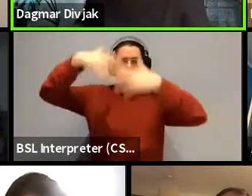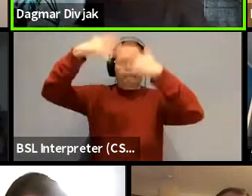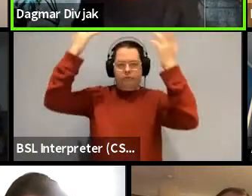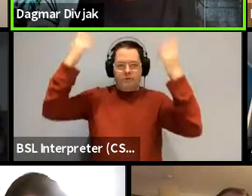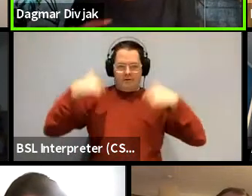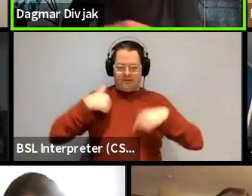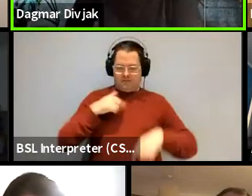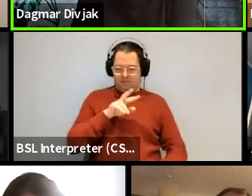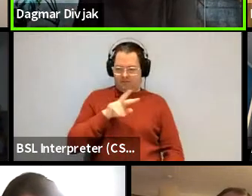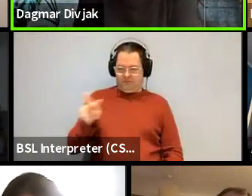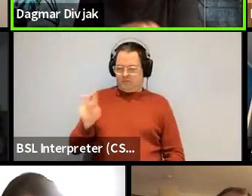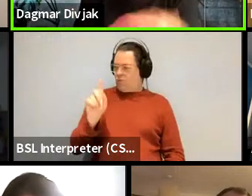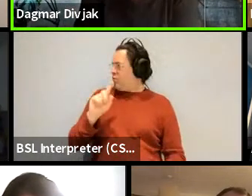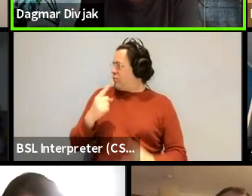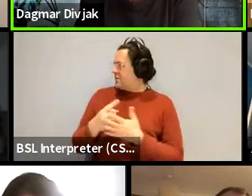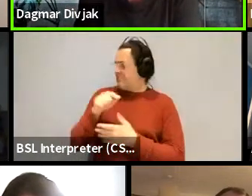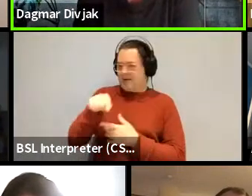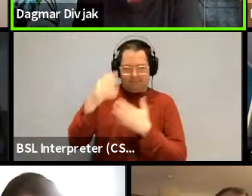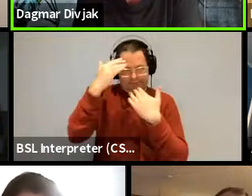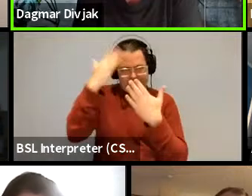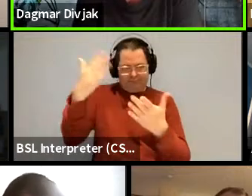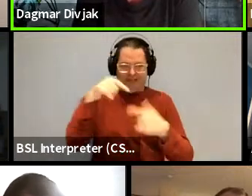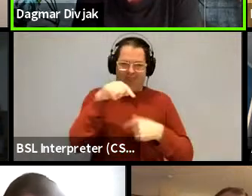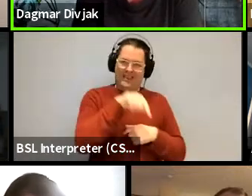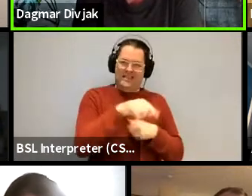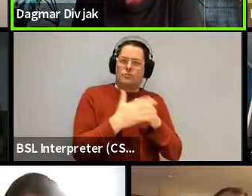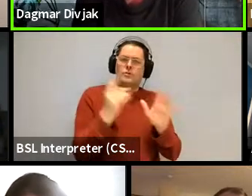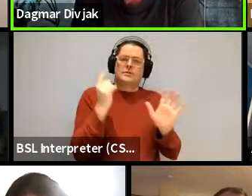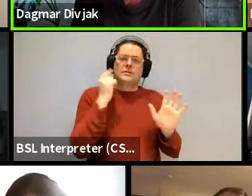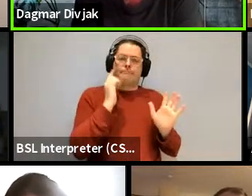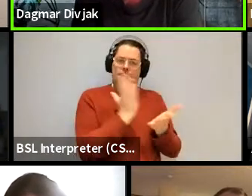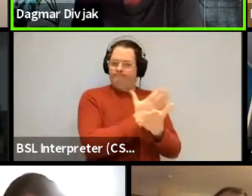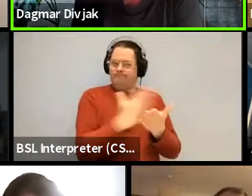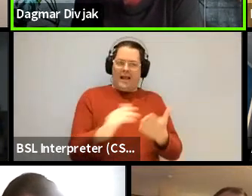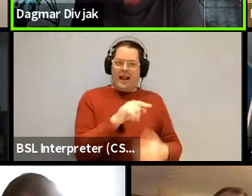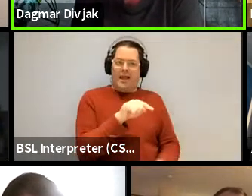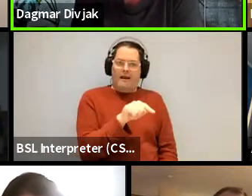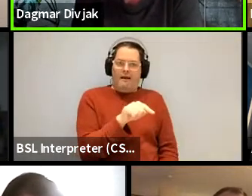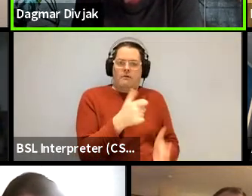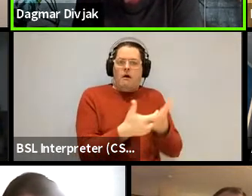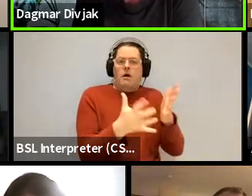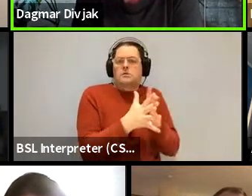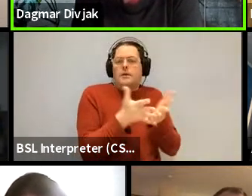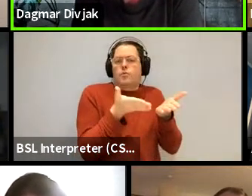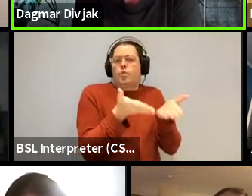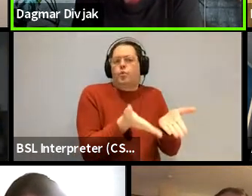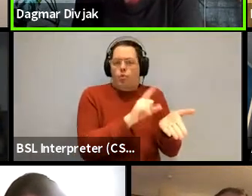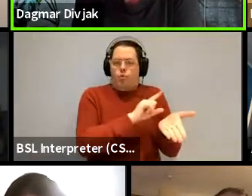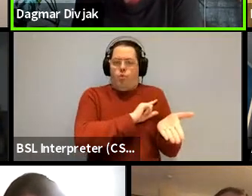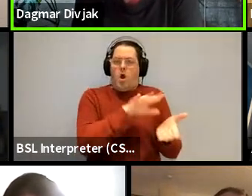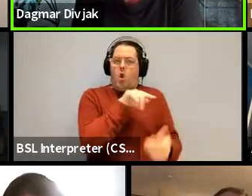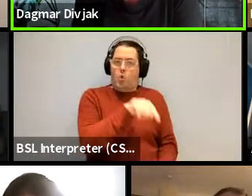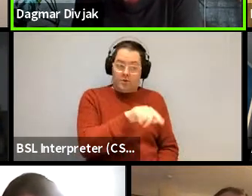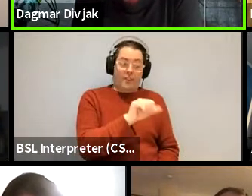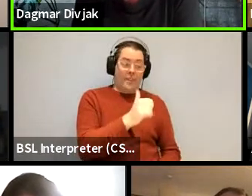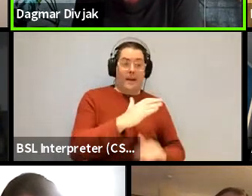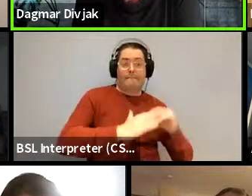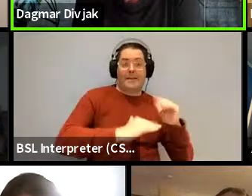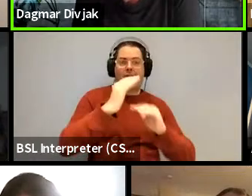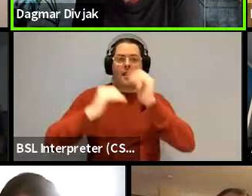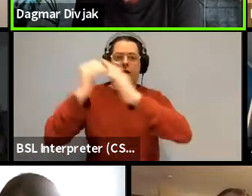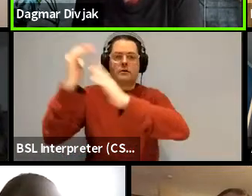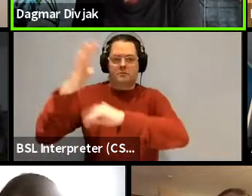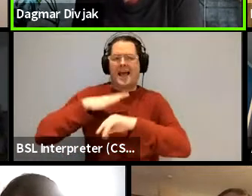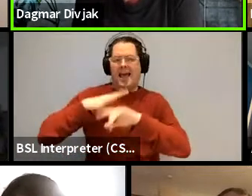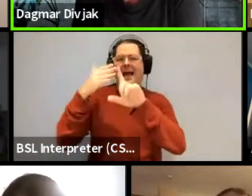just don't understand what's going on so we wanted to start from the other end and start as as simply as possible and then build on that and so